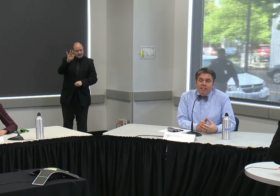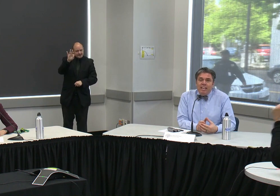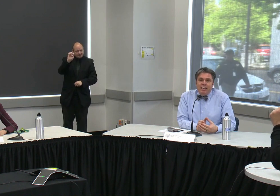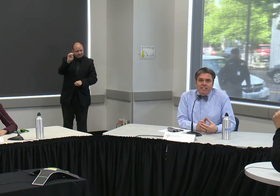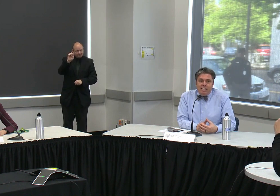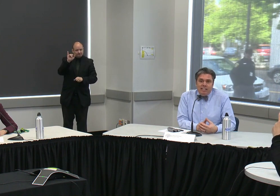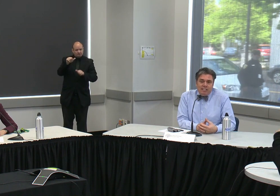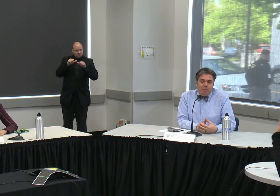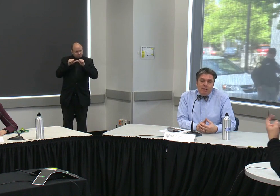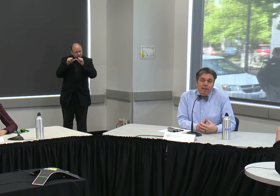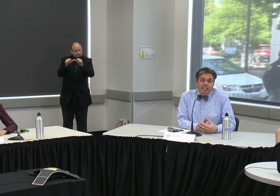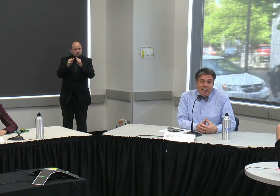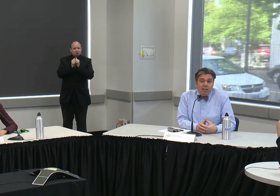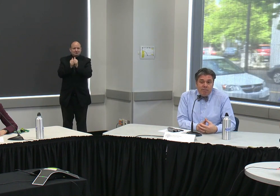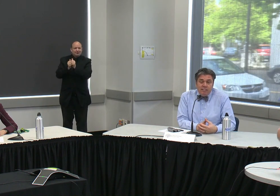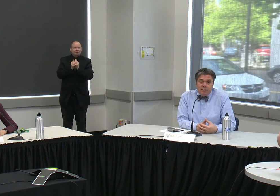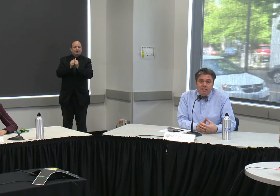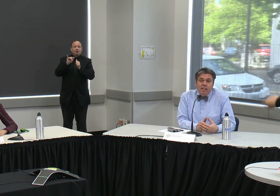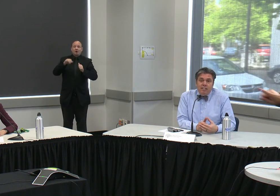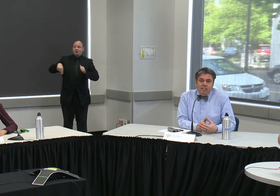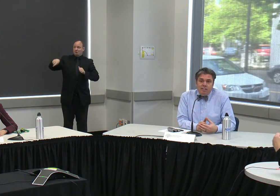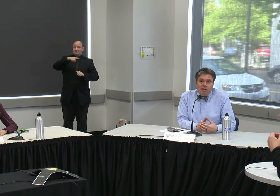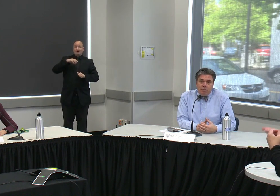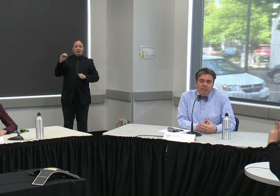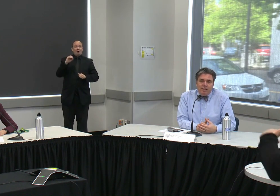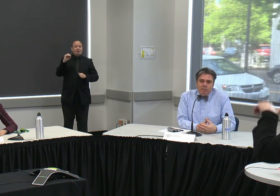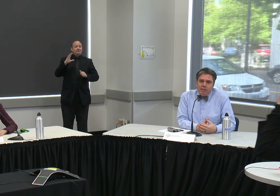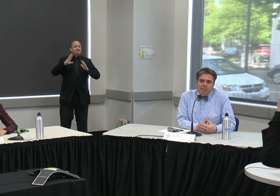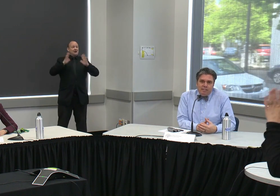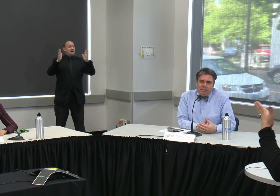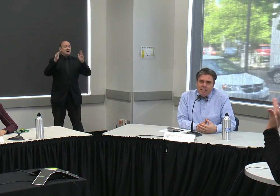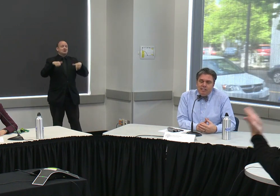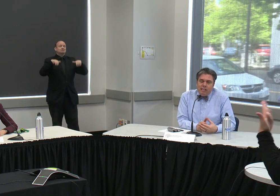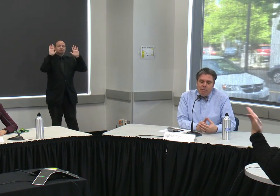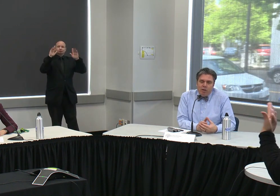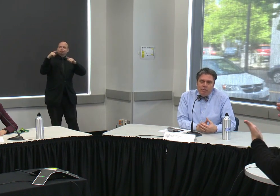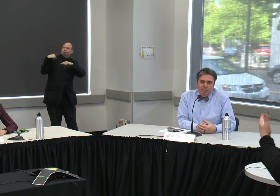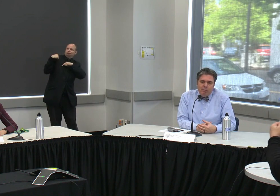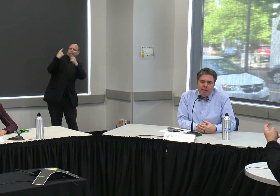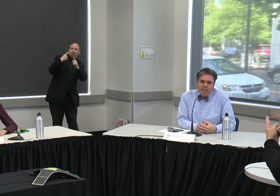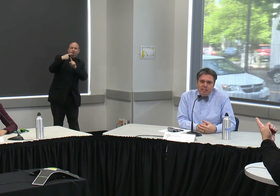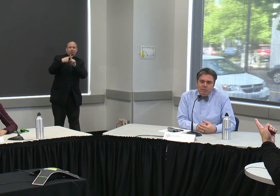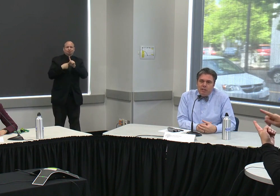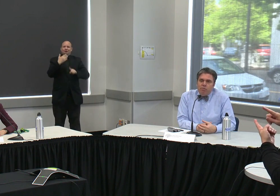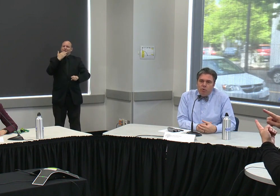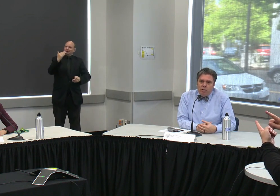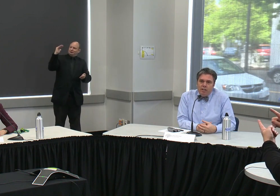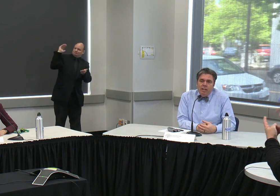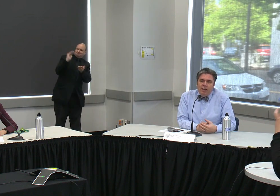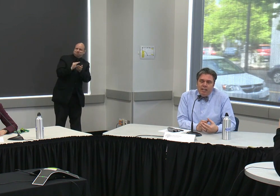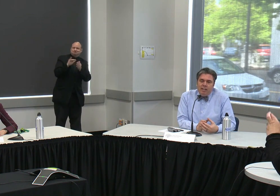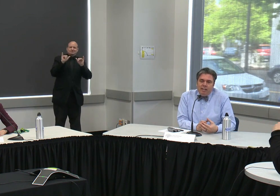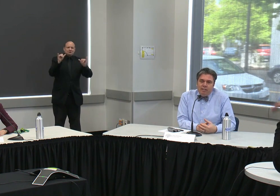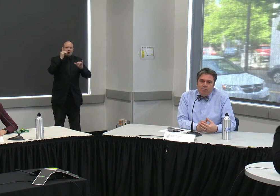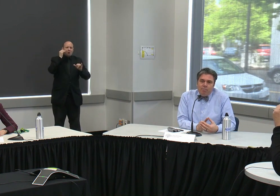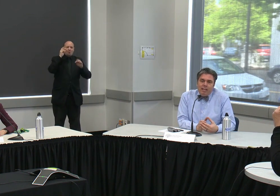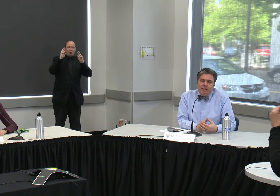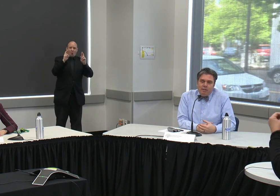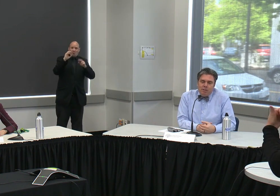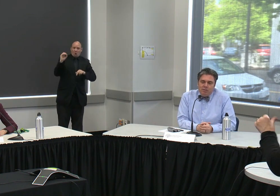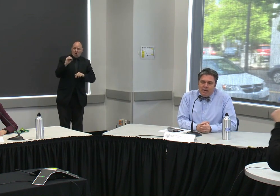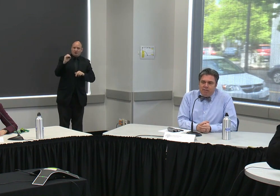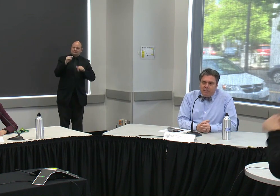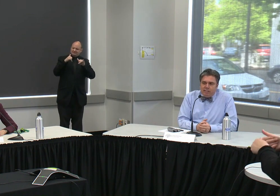shown that they can take steps and make sacrifices to prevent the spread of this disease and we hope they'll be with us as we go forward in in